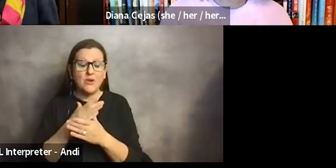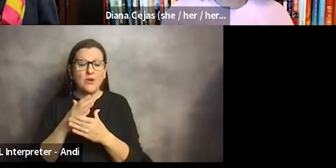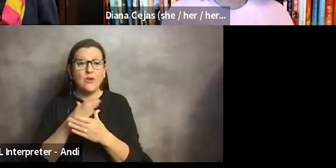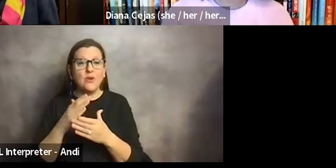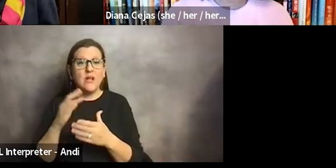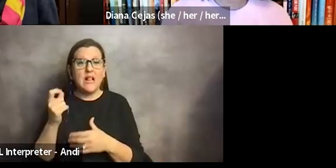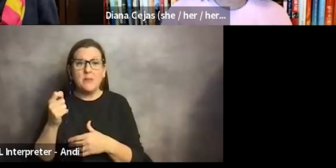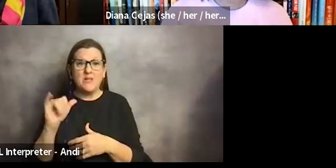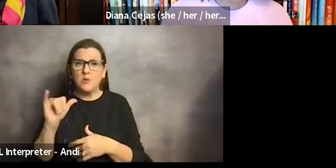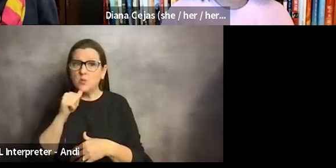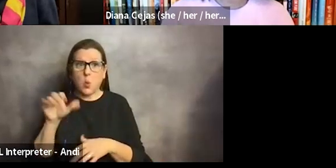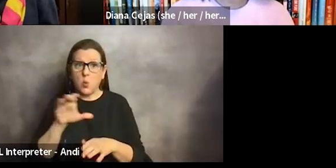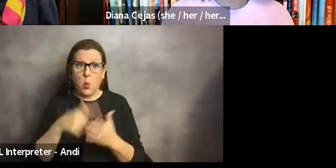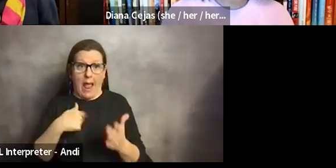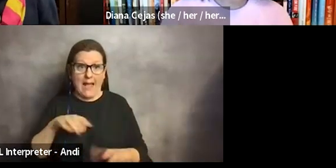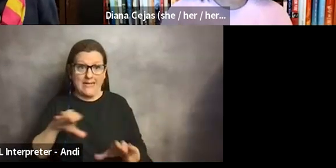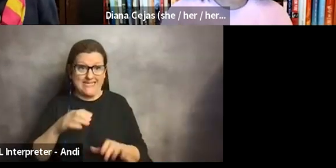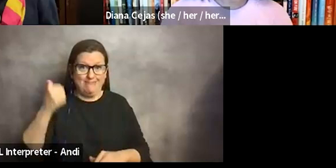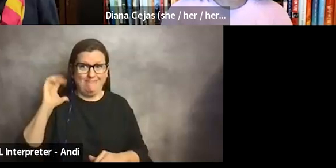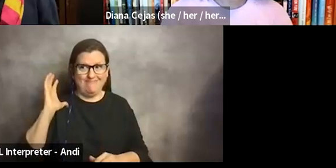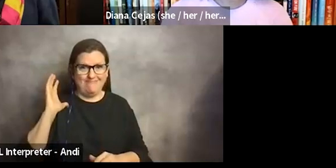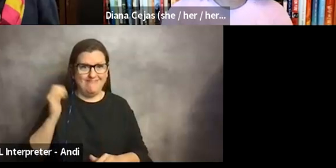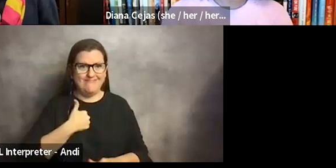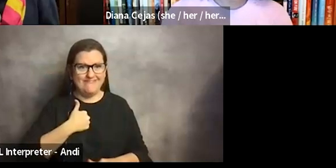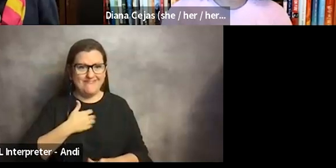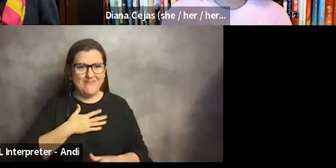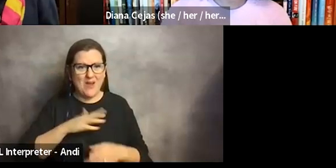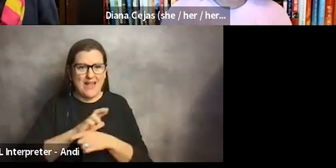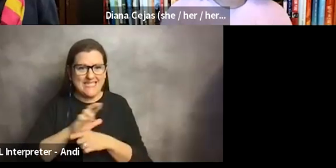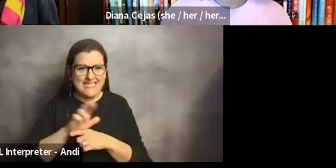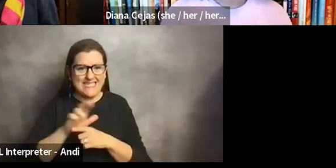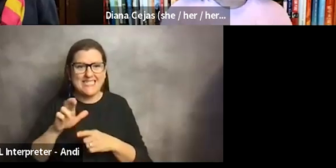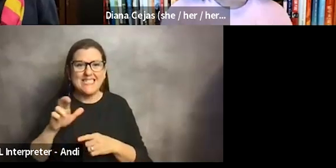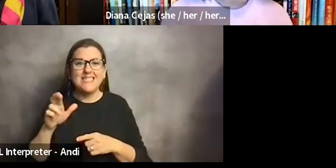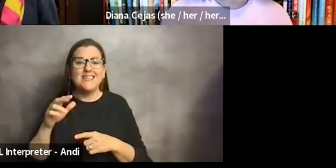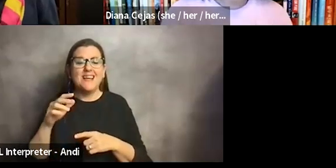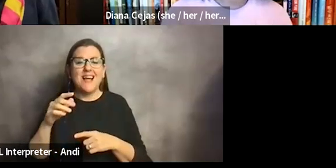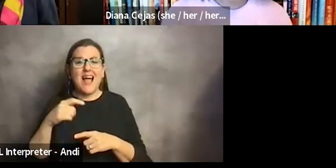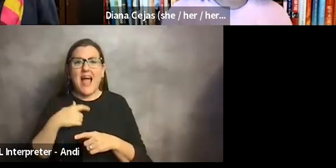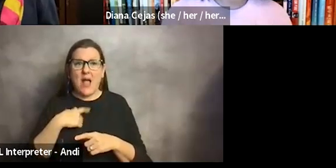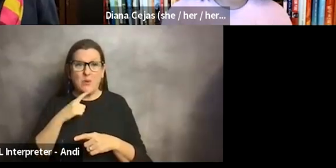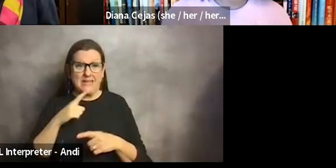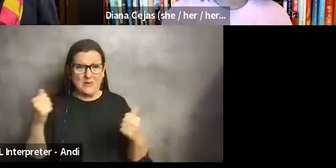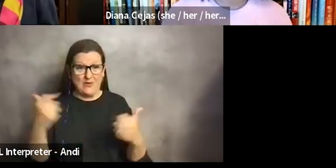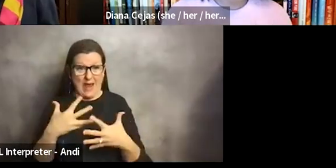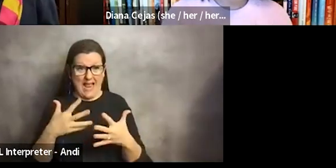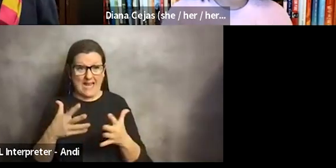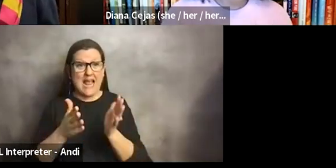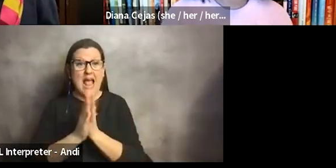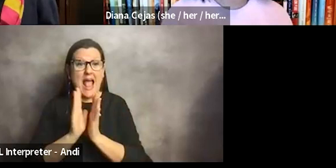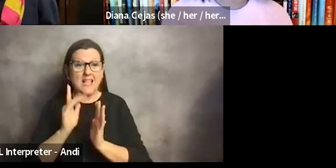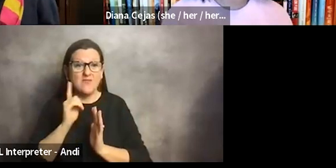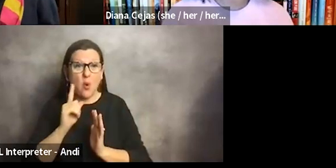of like don't do what I did back in my residency days advice, because I was very afraid to ask for any